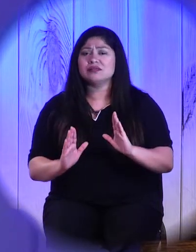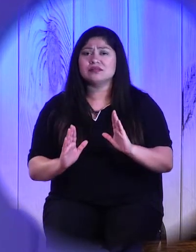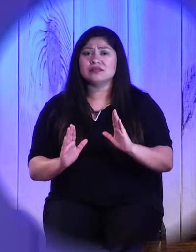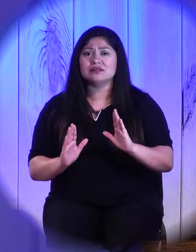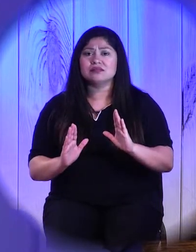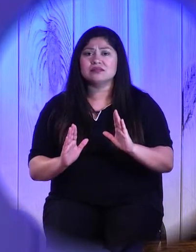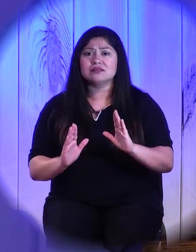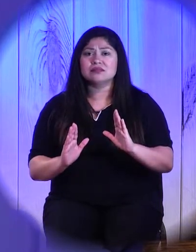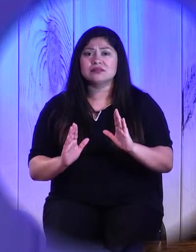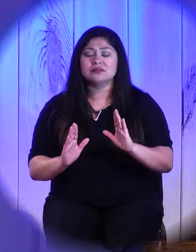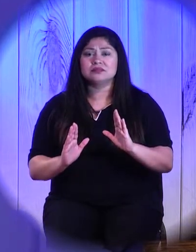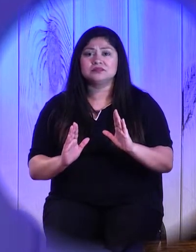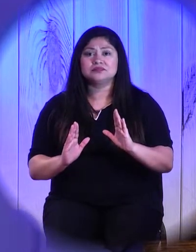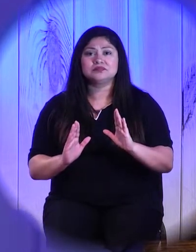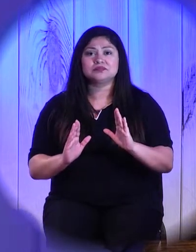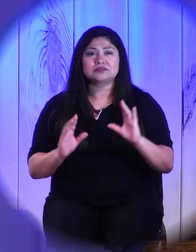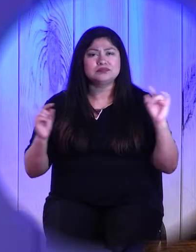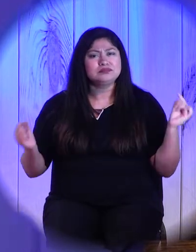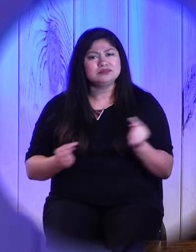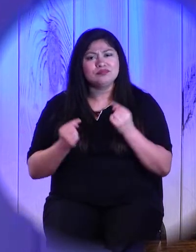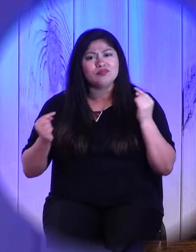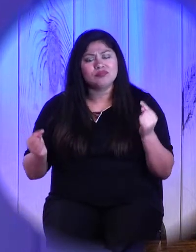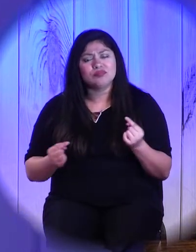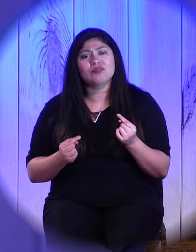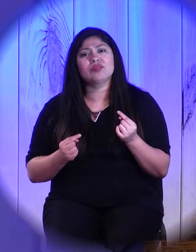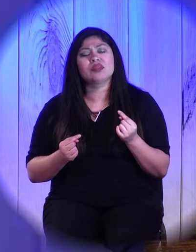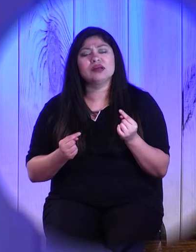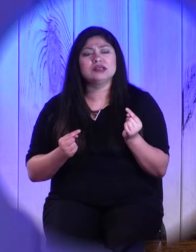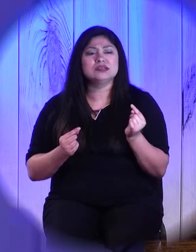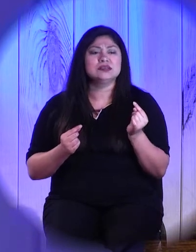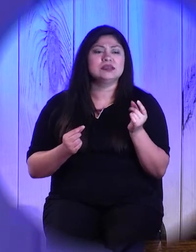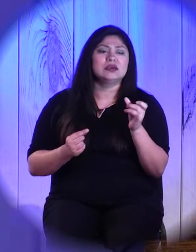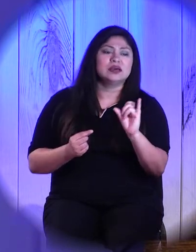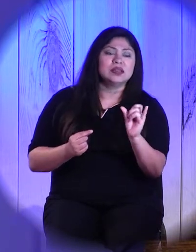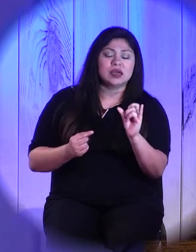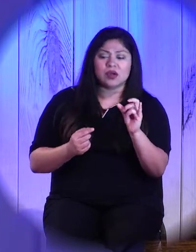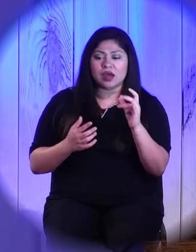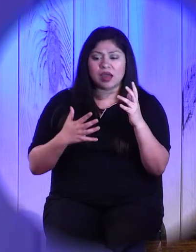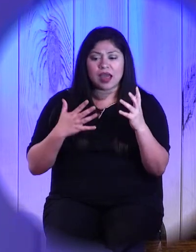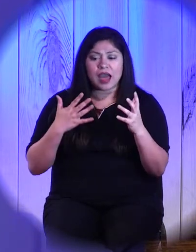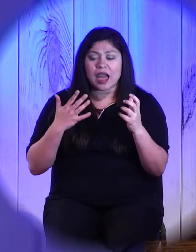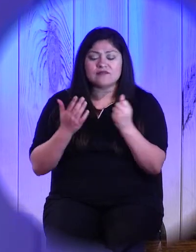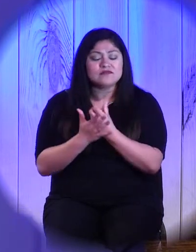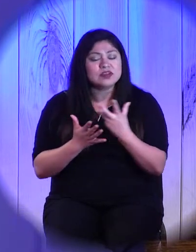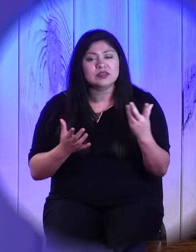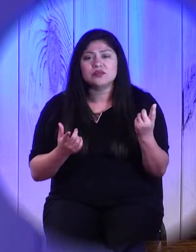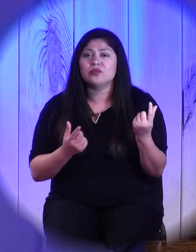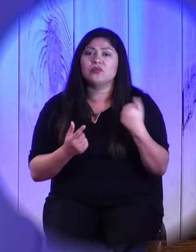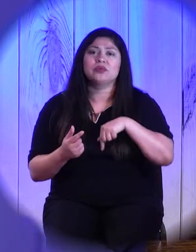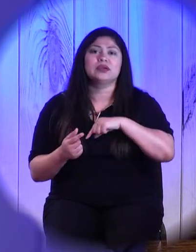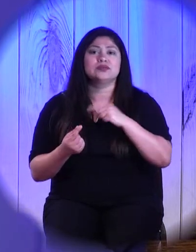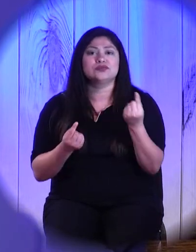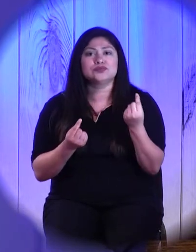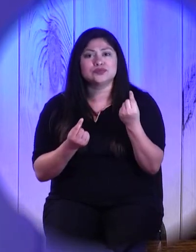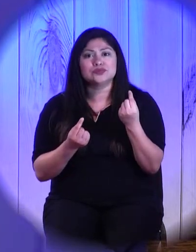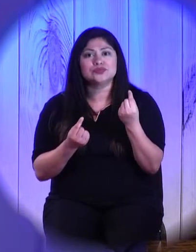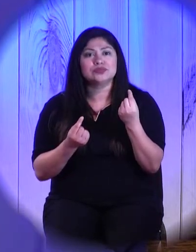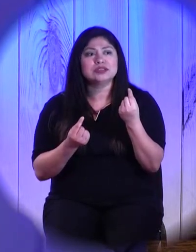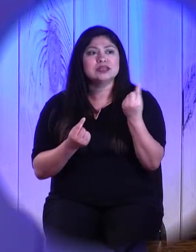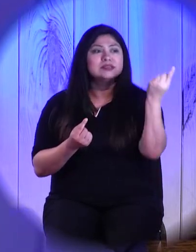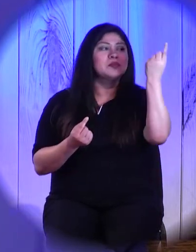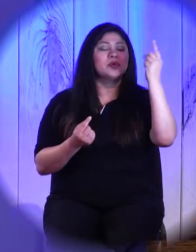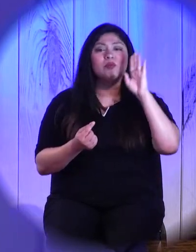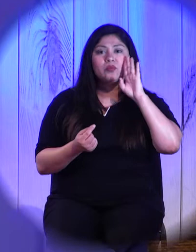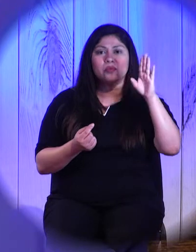Living as if everything we do will be held, we will be held account for forever and ever and ever.